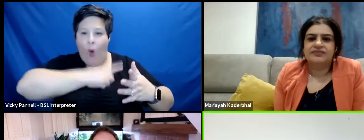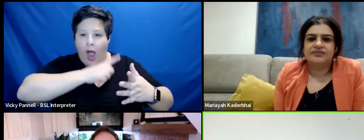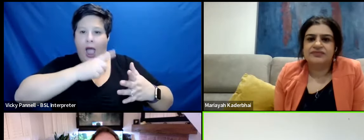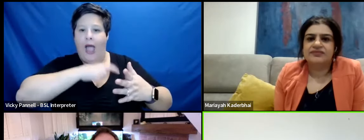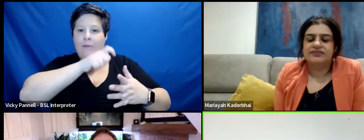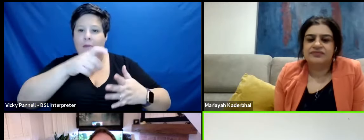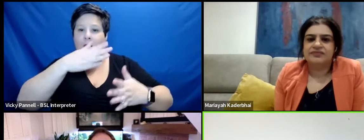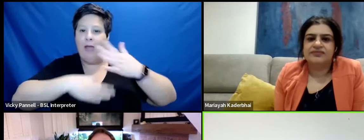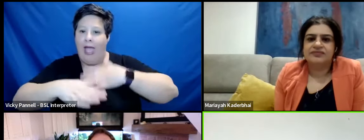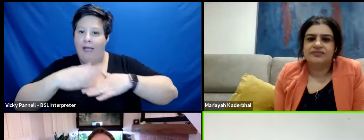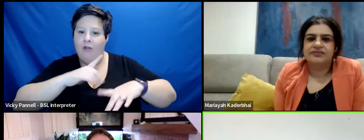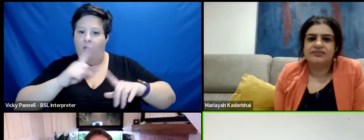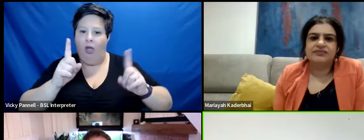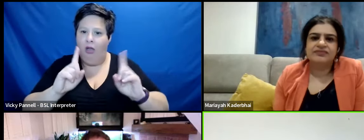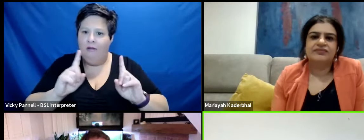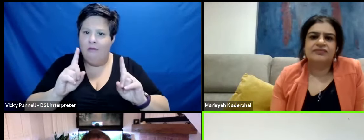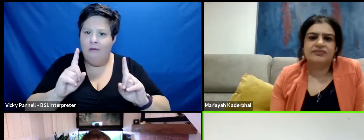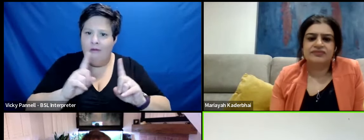people have suffered from